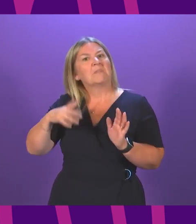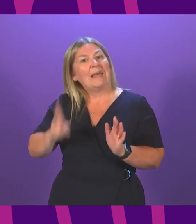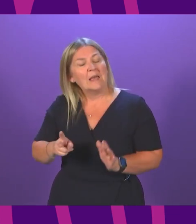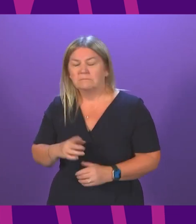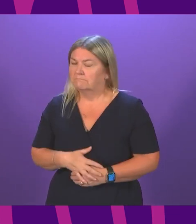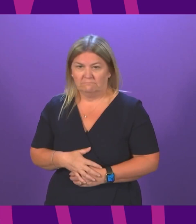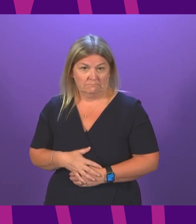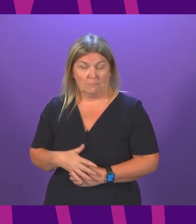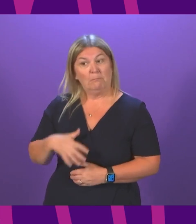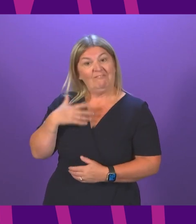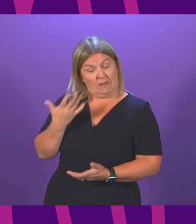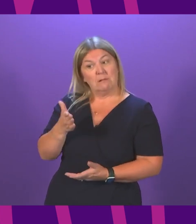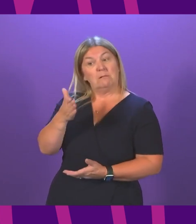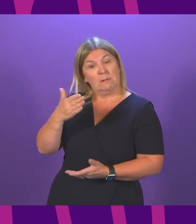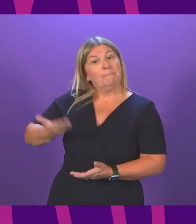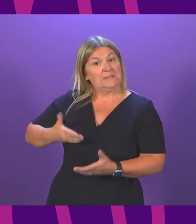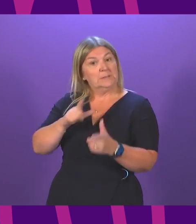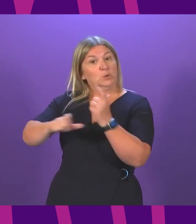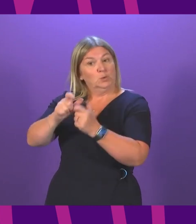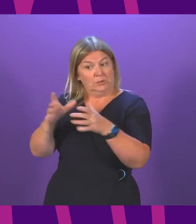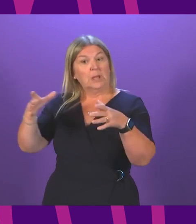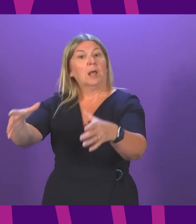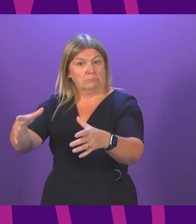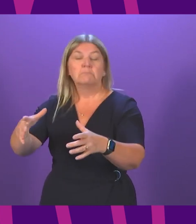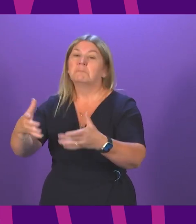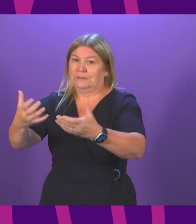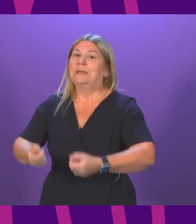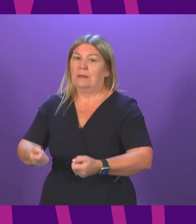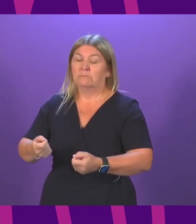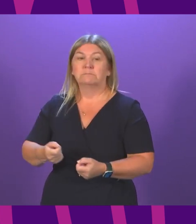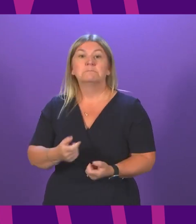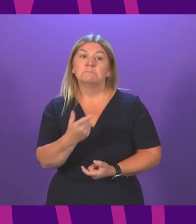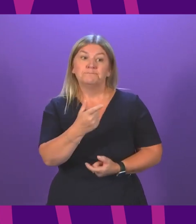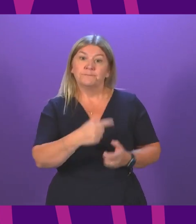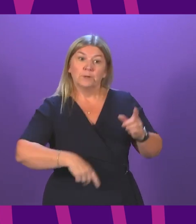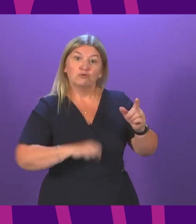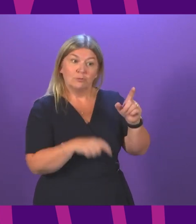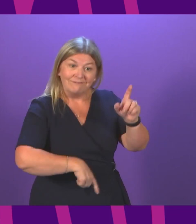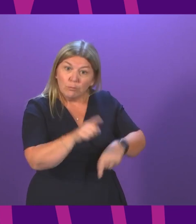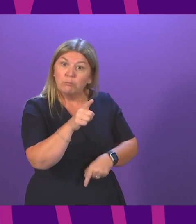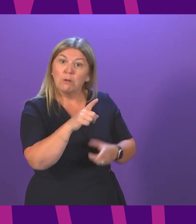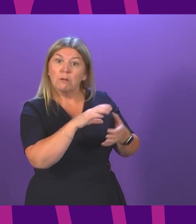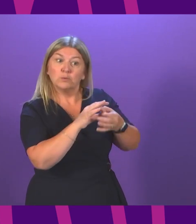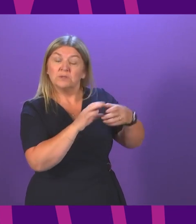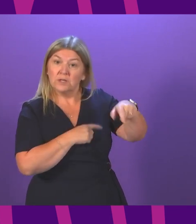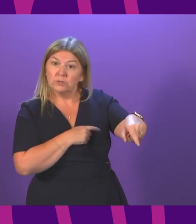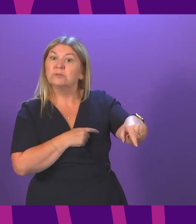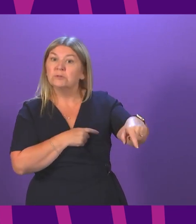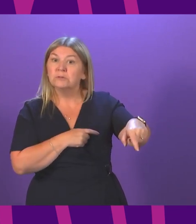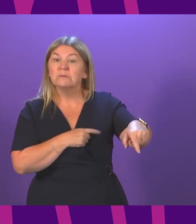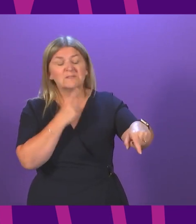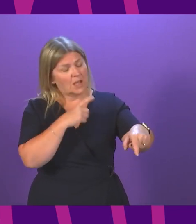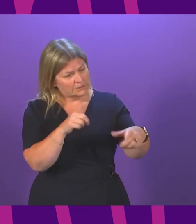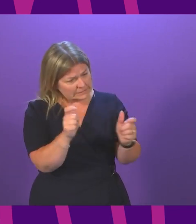the business community will accept this change. The Scottish Football Supporters Association, if Covid certificates are what it takes to allow fans to keep